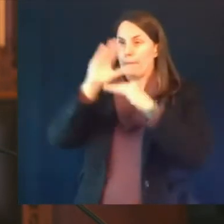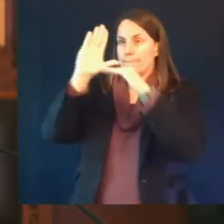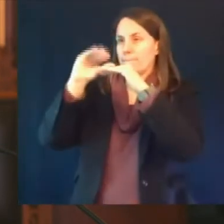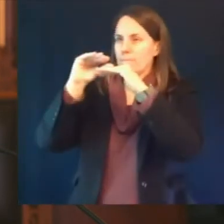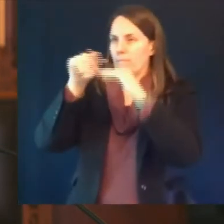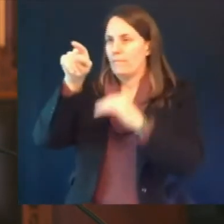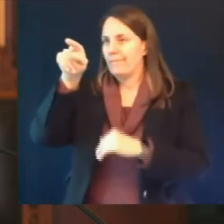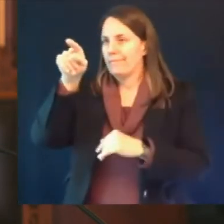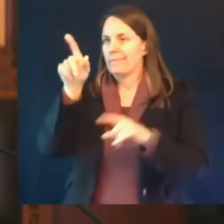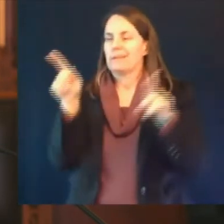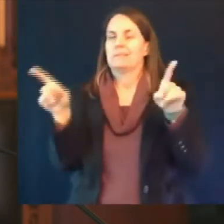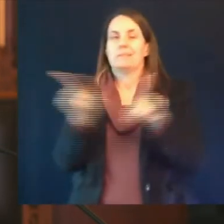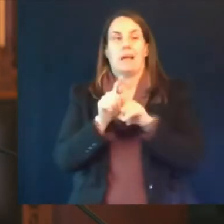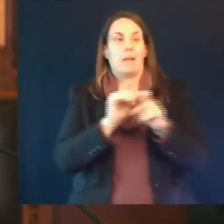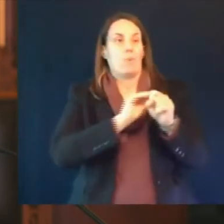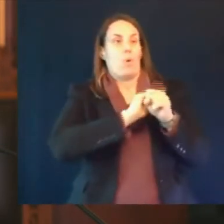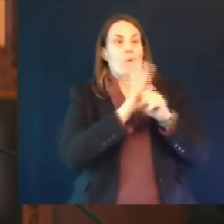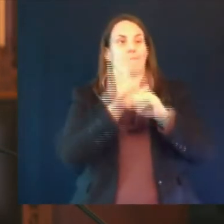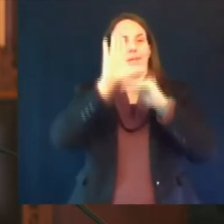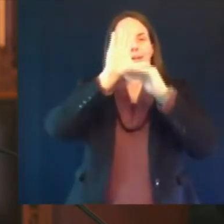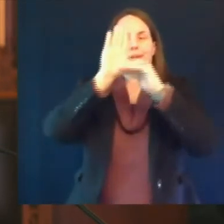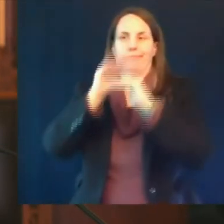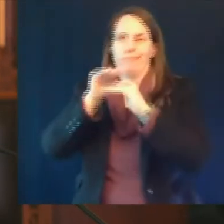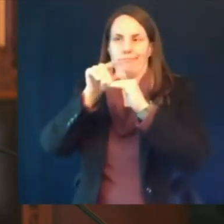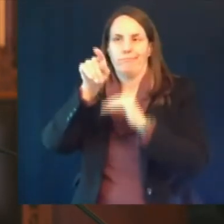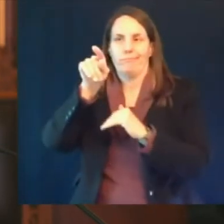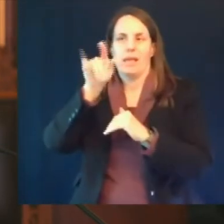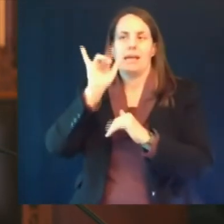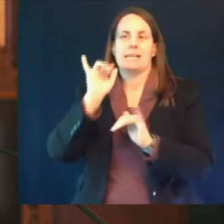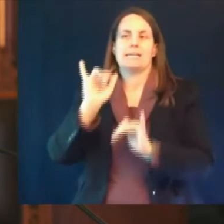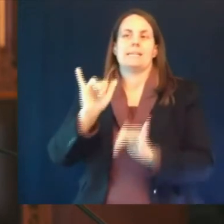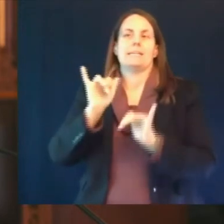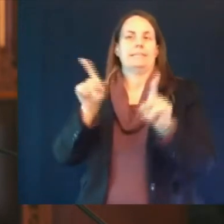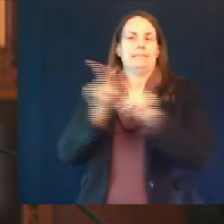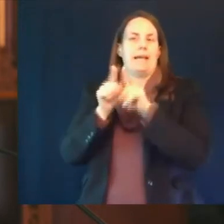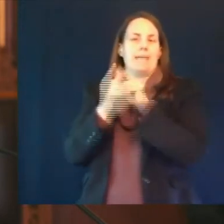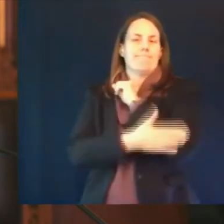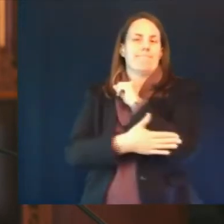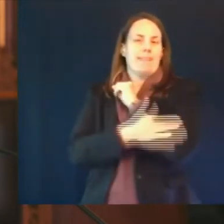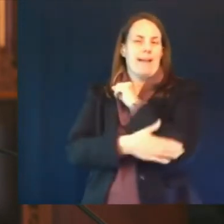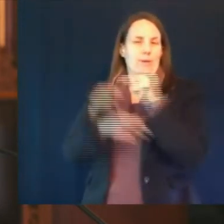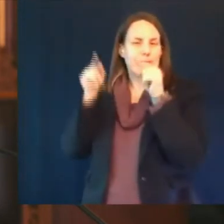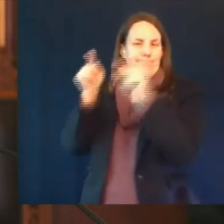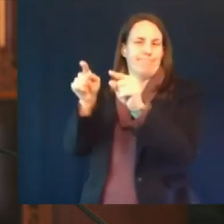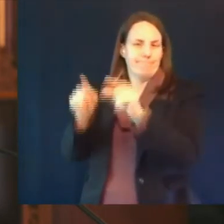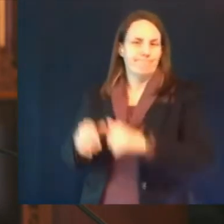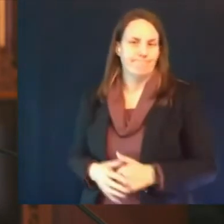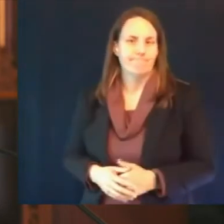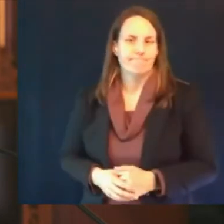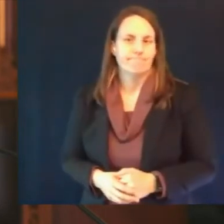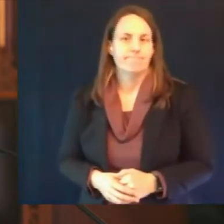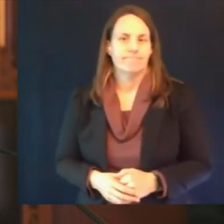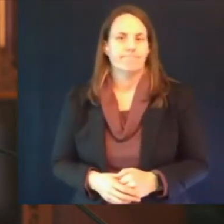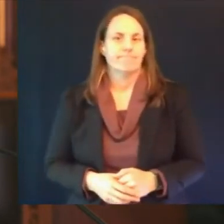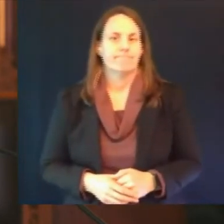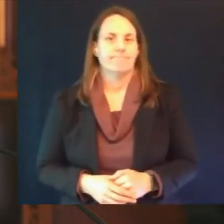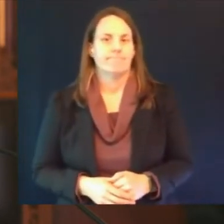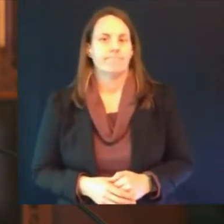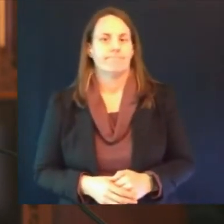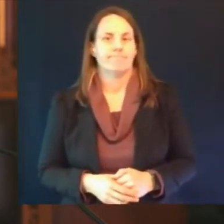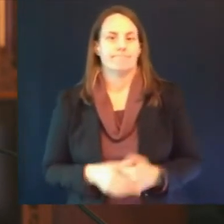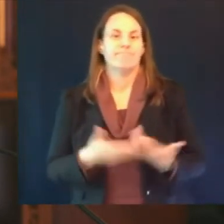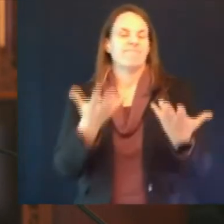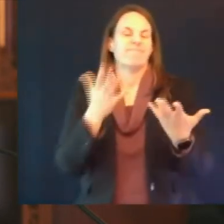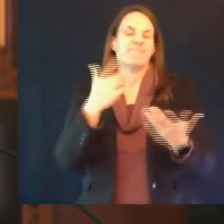we go out as i've said earlier and offer this opportunity make sure people have the kind of information